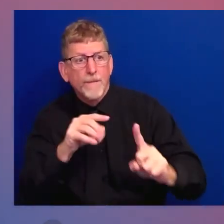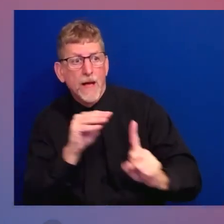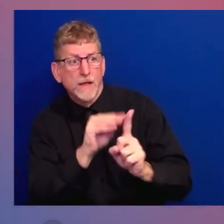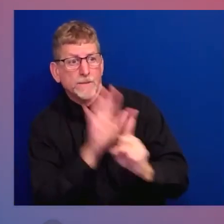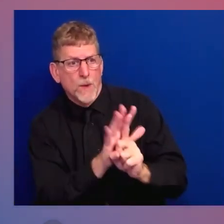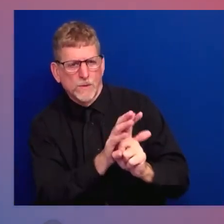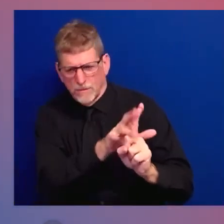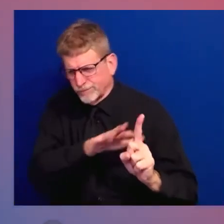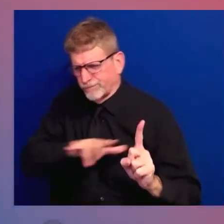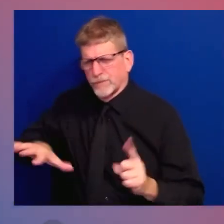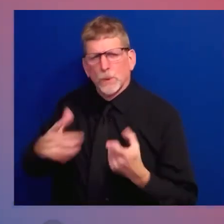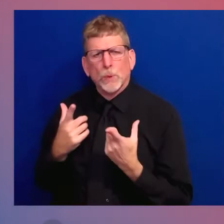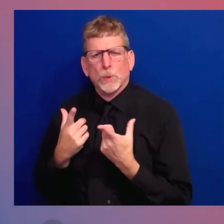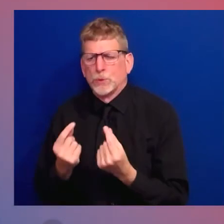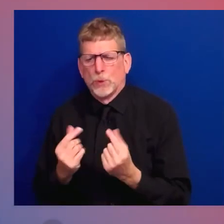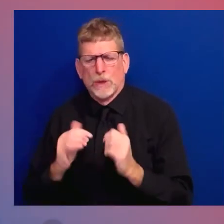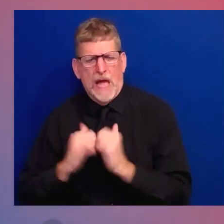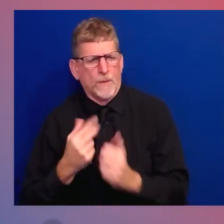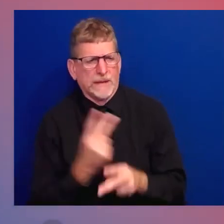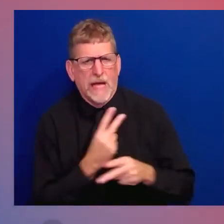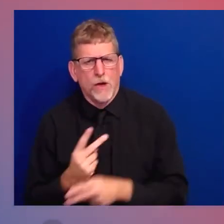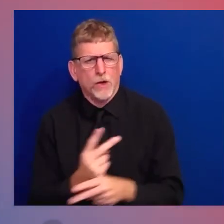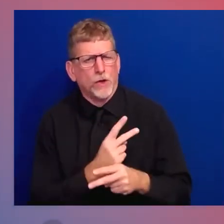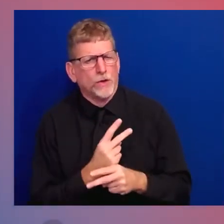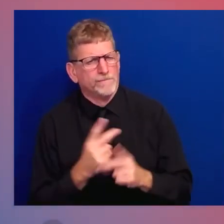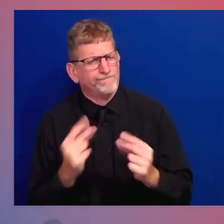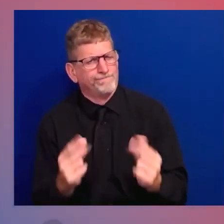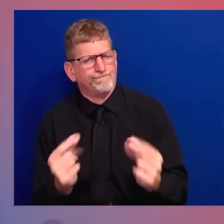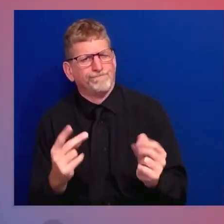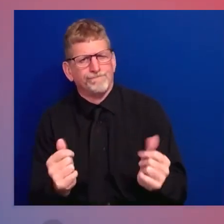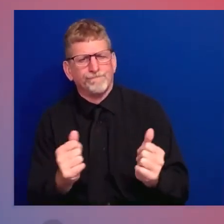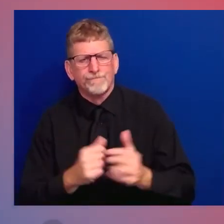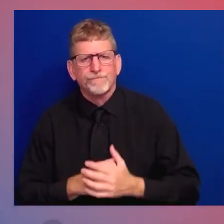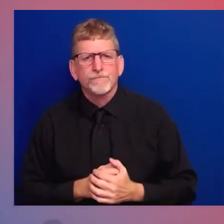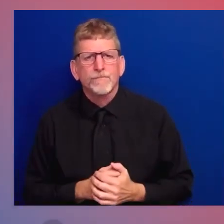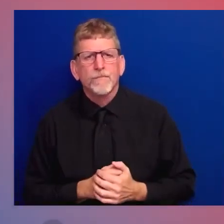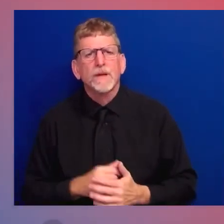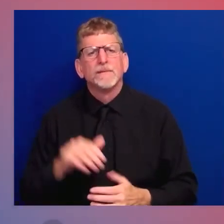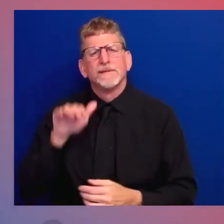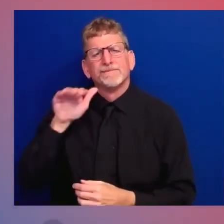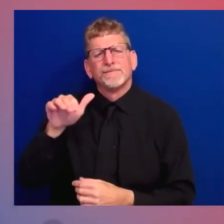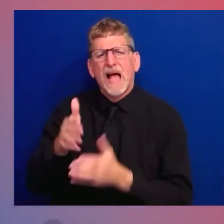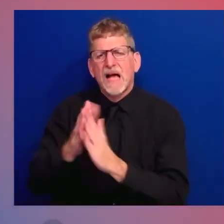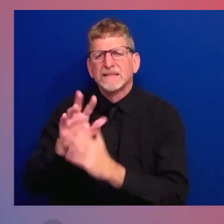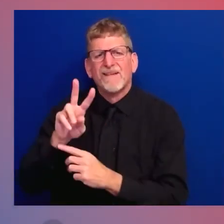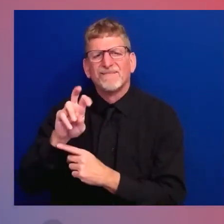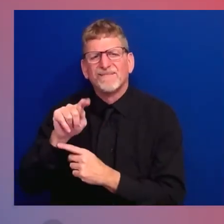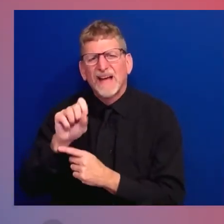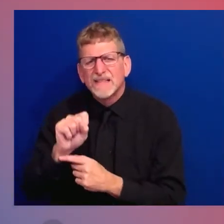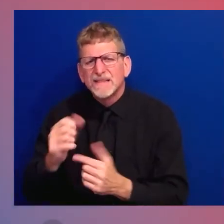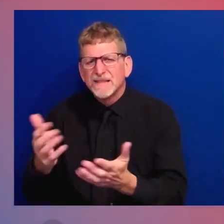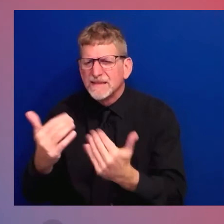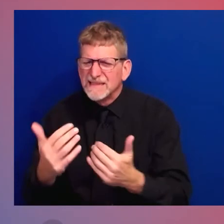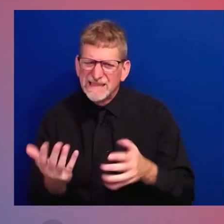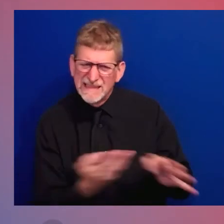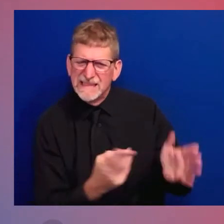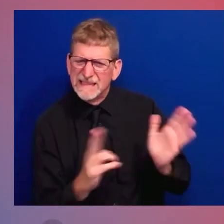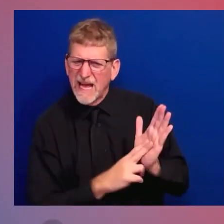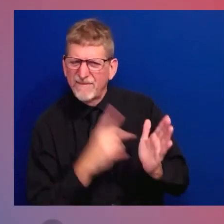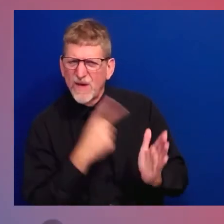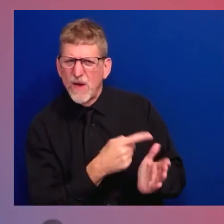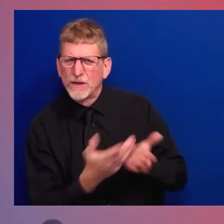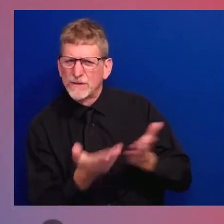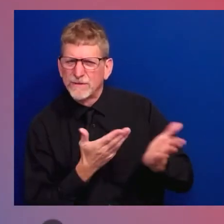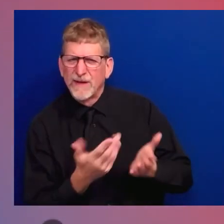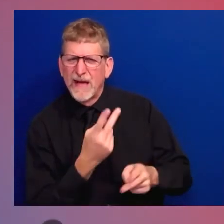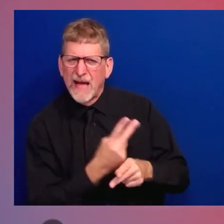for the VA burn pit registry and to make sure we know about the — they know about the benefits that may be available to them. You know what I found